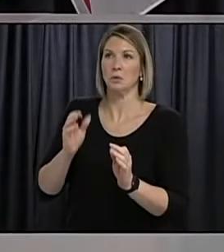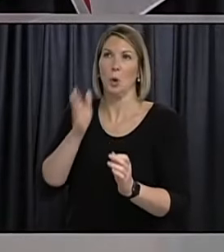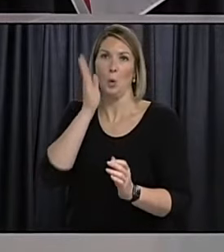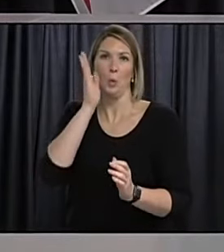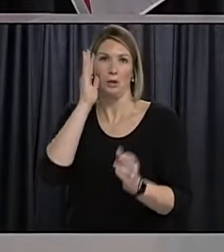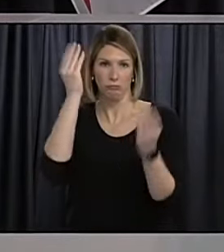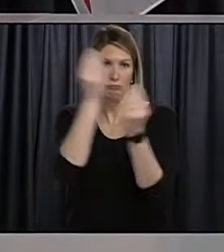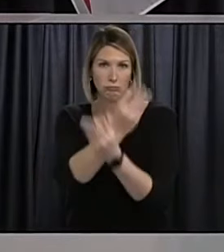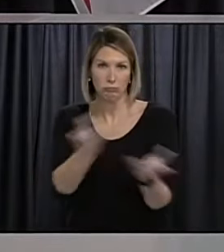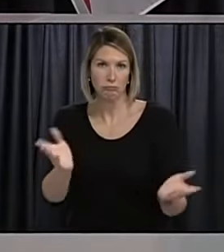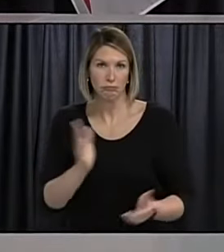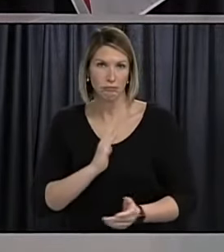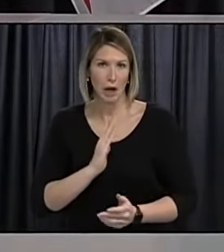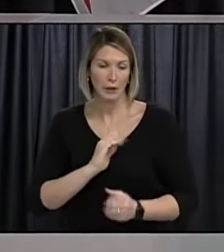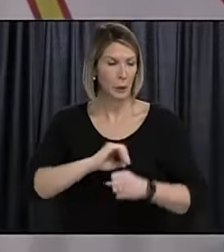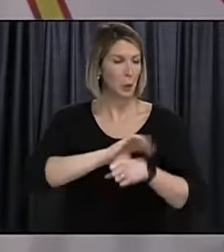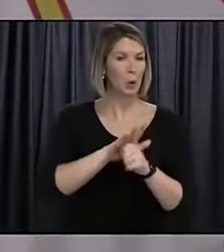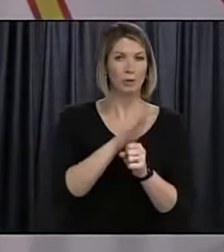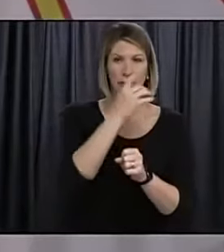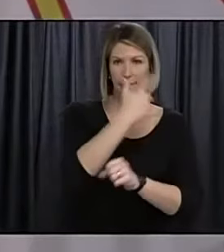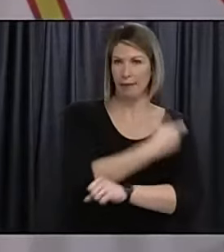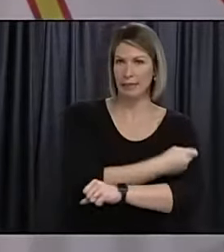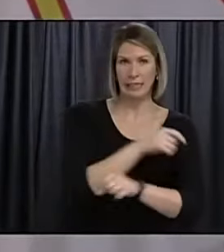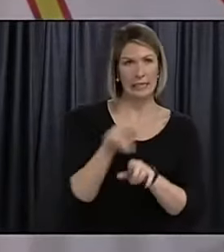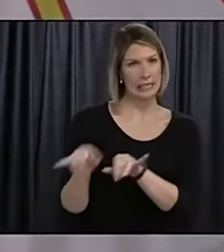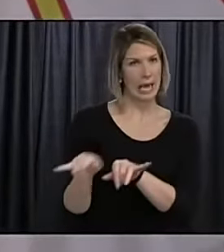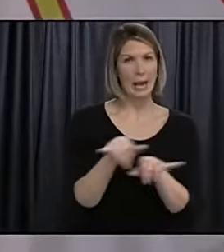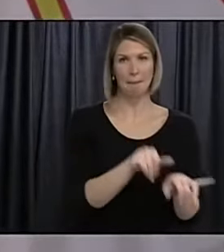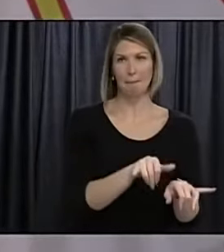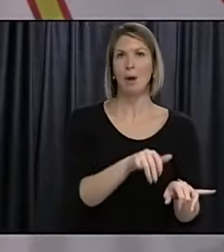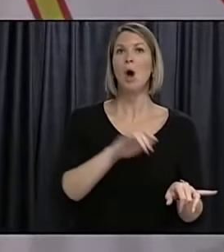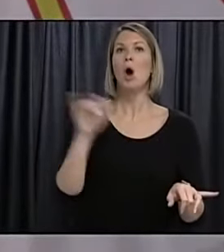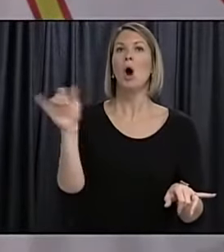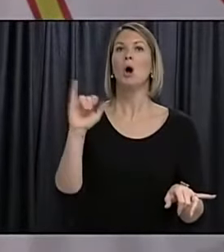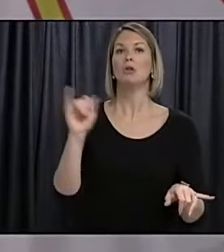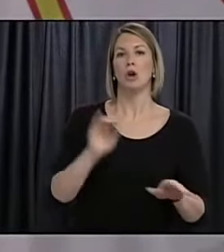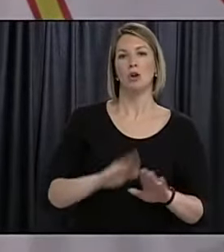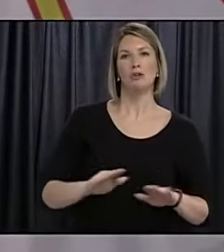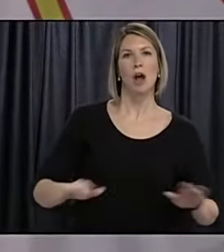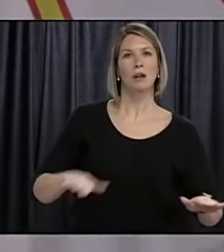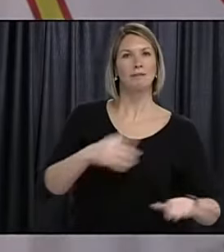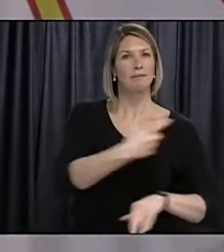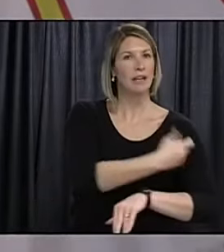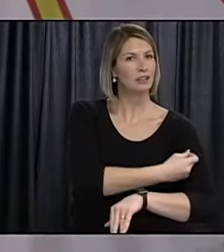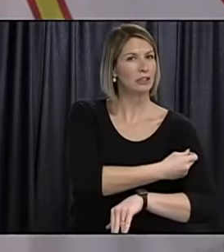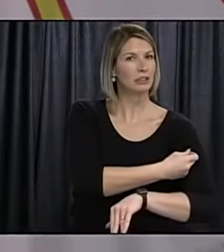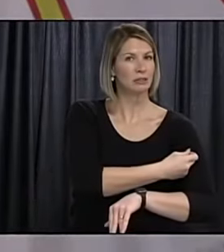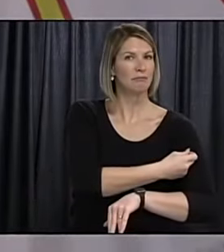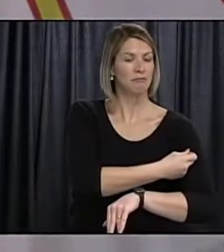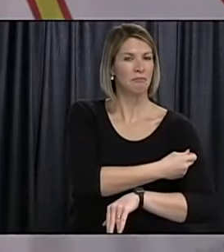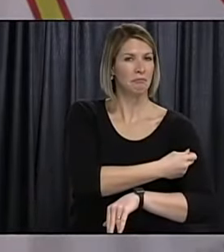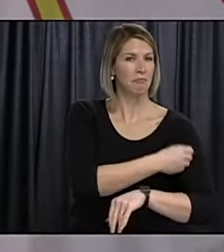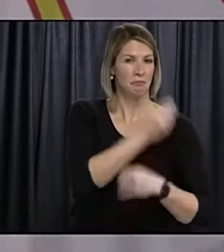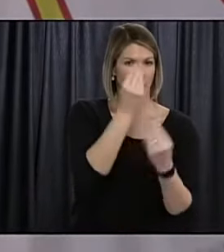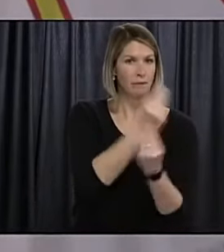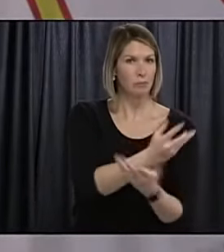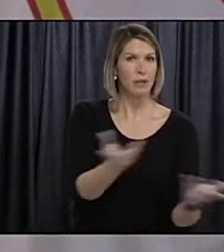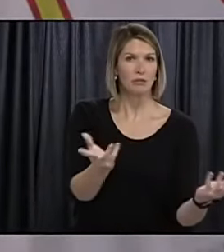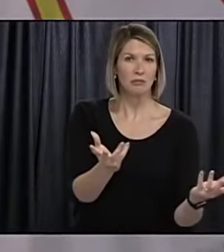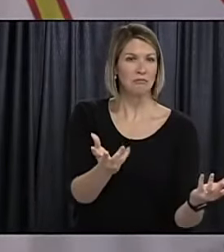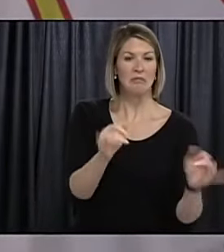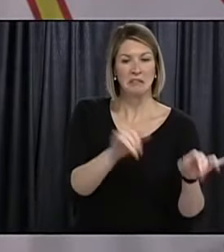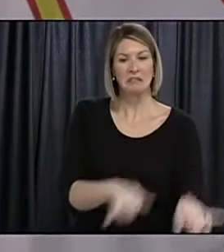know we we um let people know how our childhood vaccinations as well so reporting vaccine rates is a